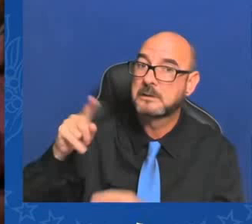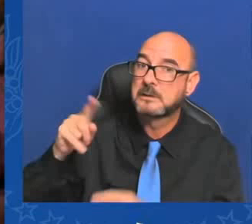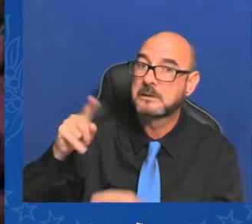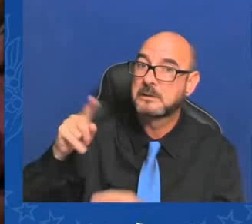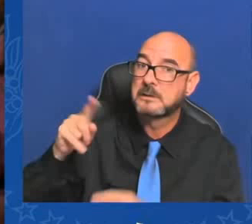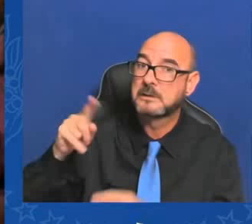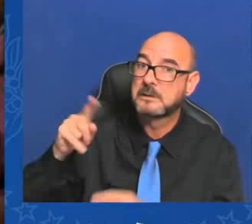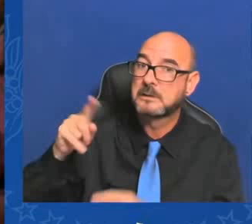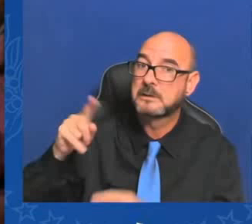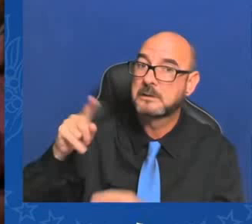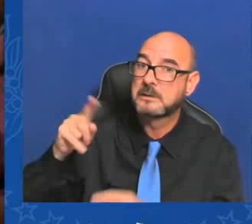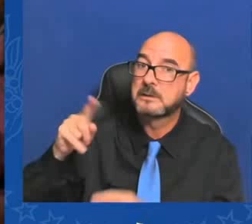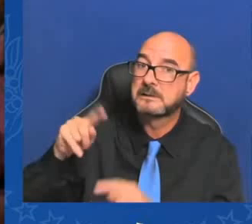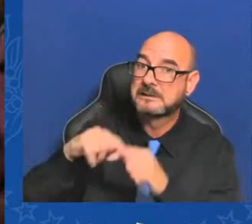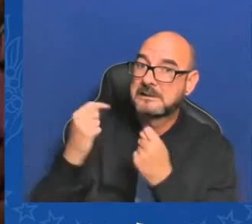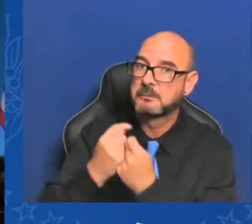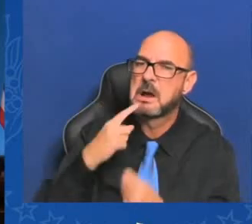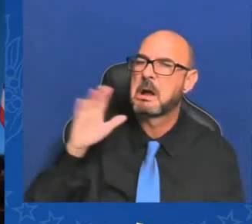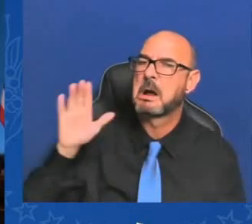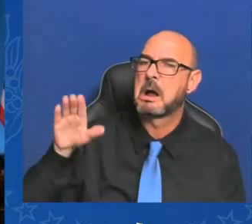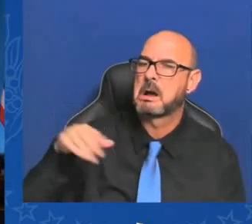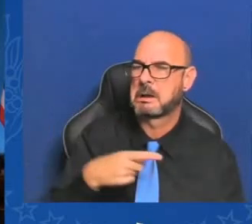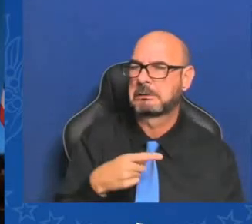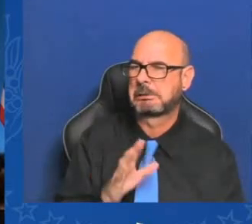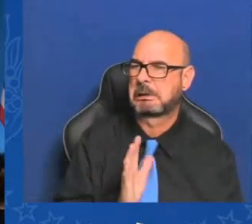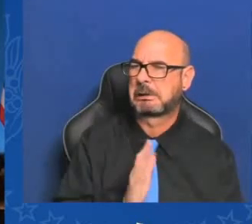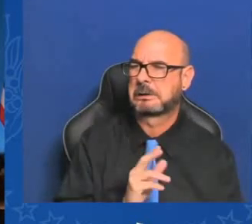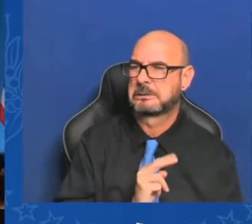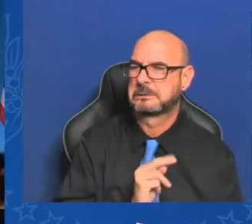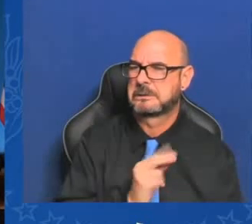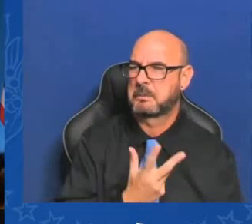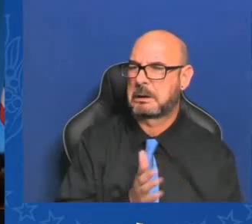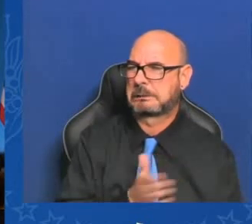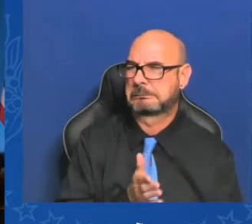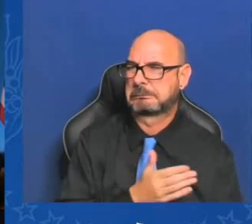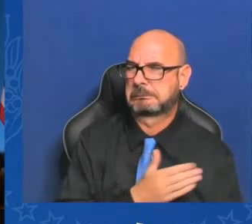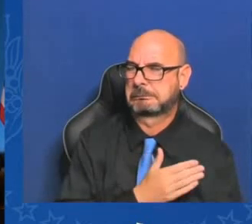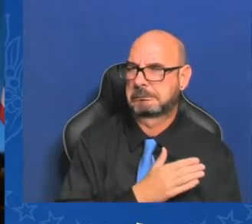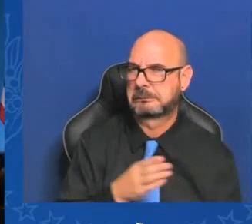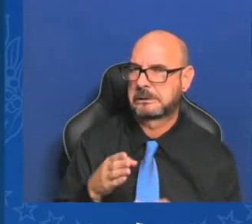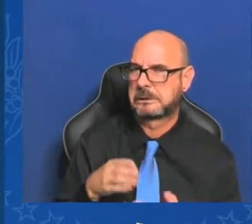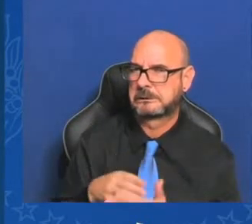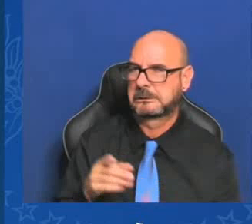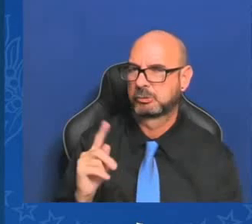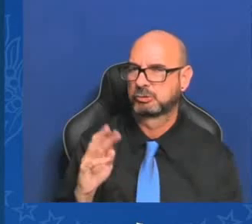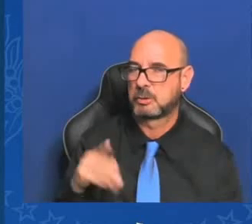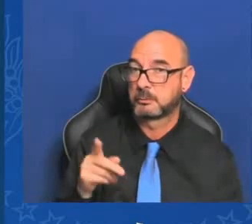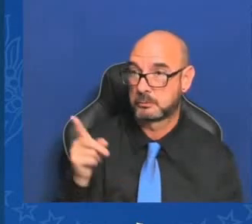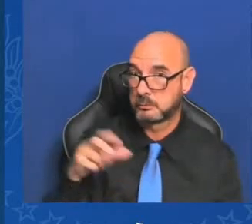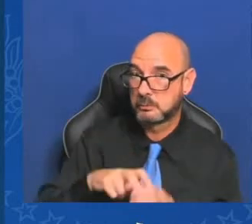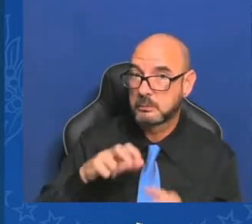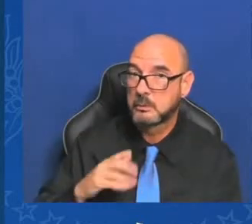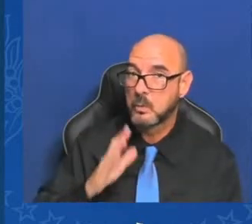her over the hump. So, let's continue with the question. Would you reconsider your decision to stay in the race? No, unless they came back and